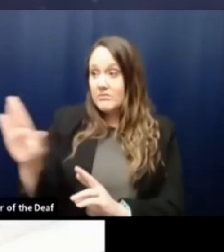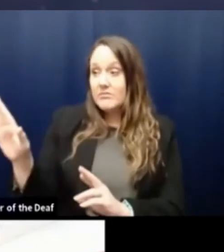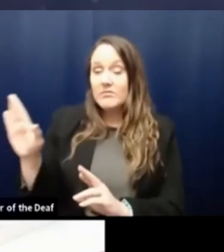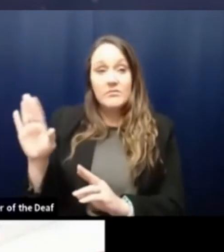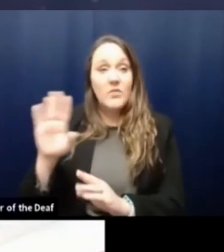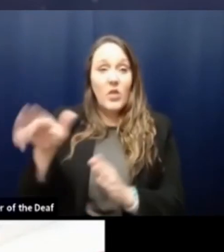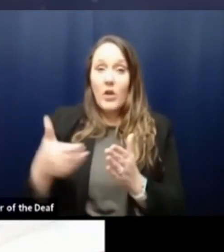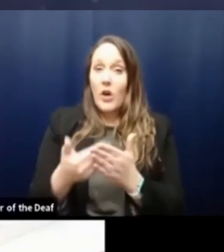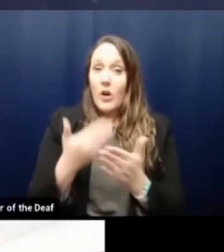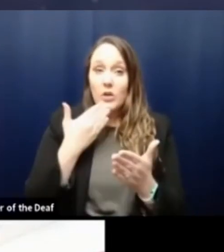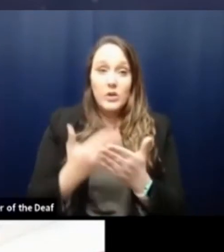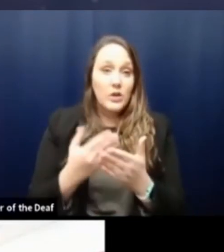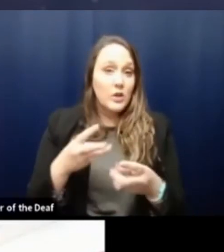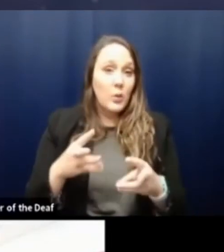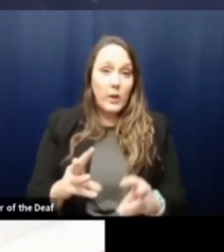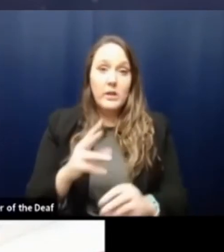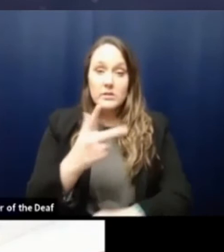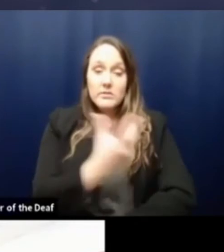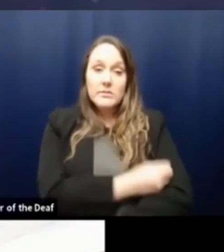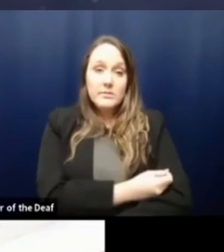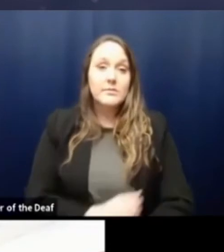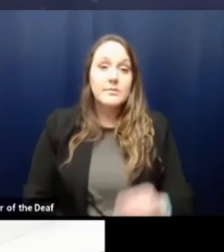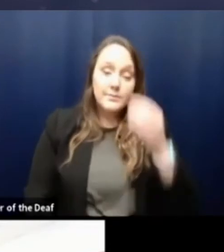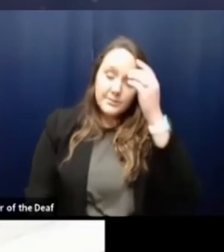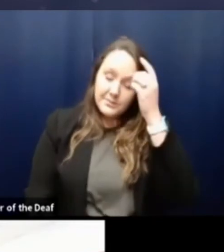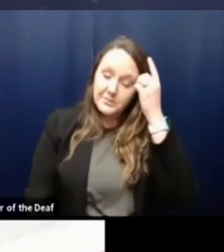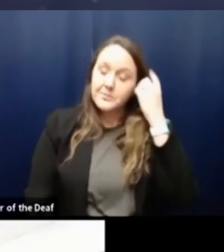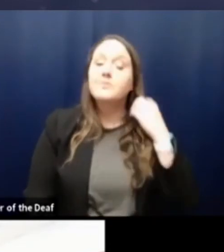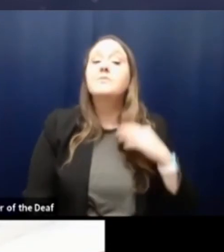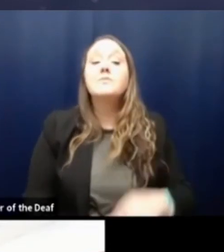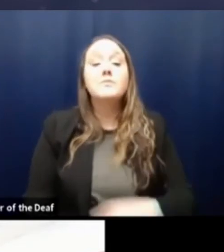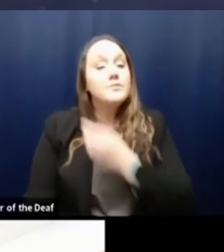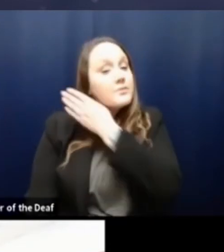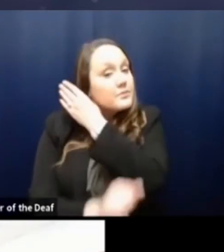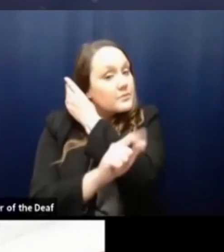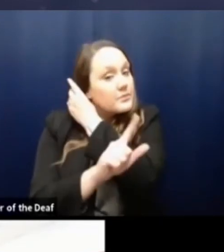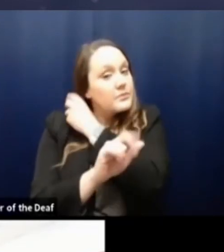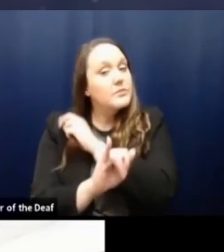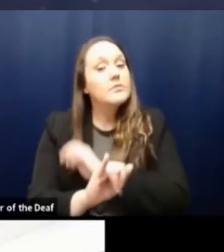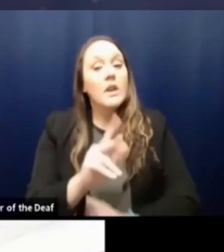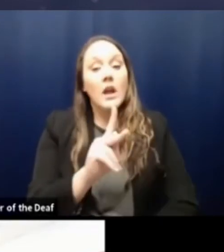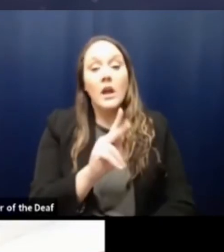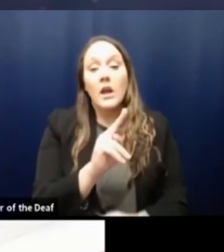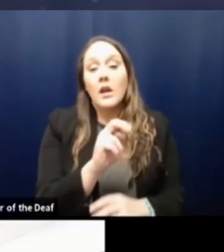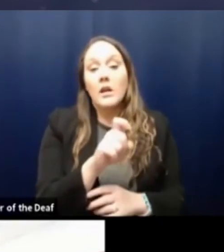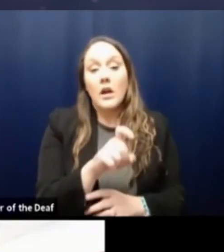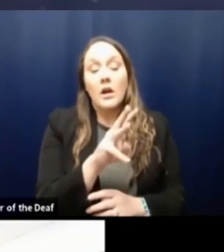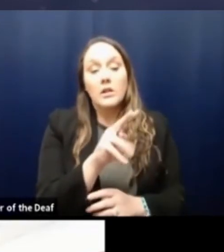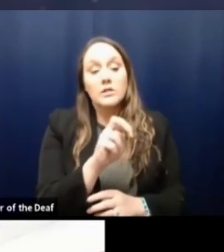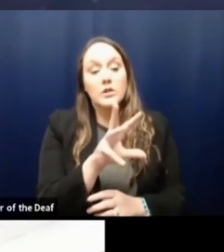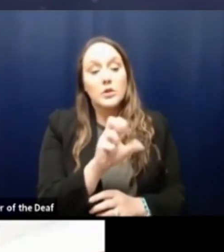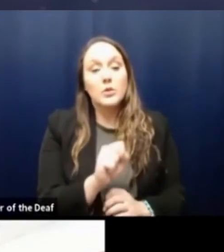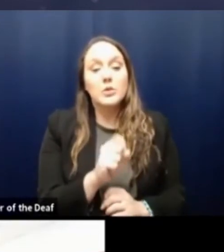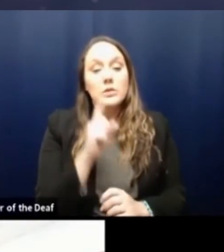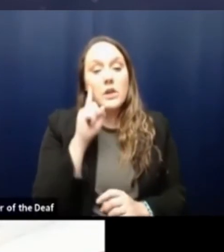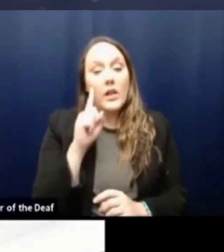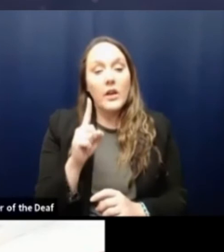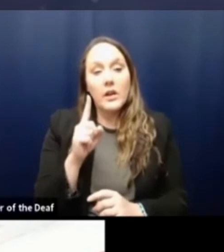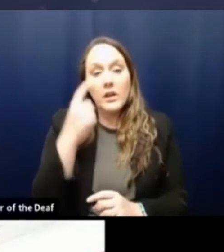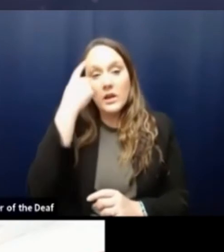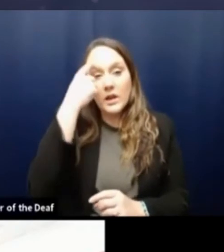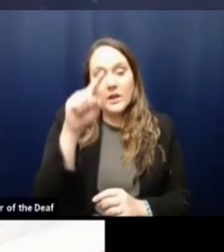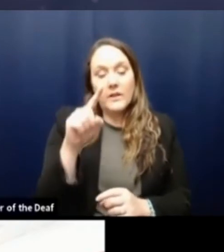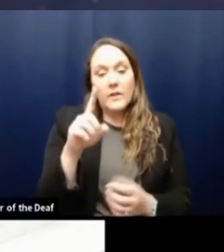valid ways to get people vaccinated. Next question from Allie with Knox News, believe directed to,